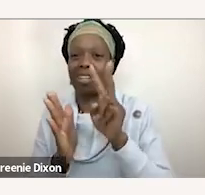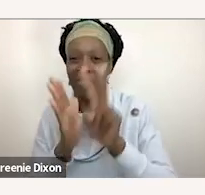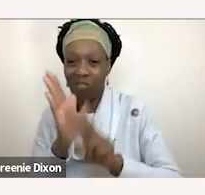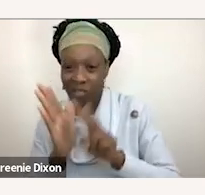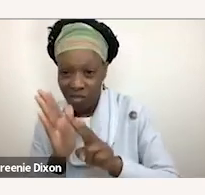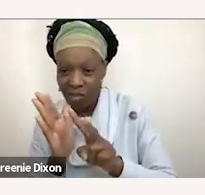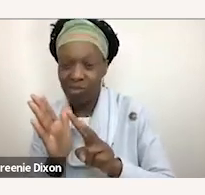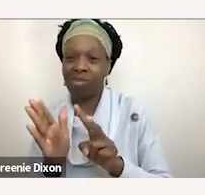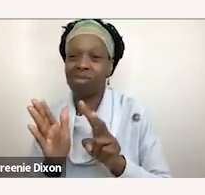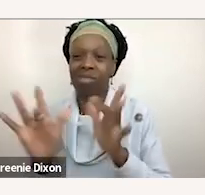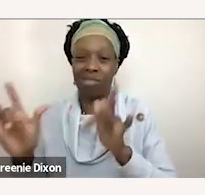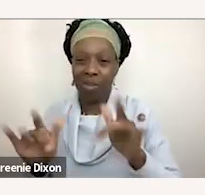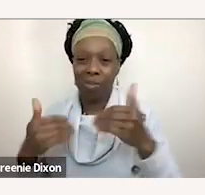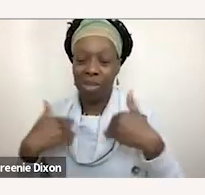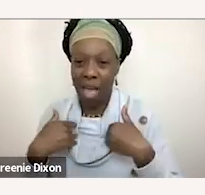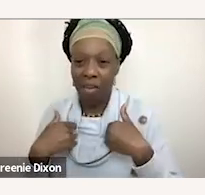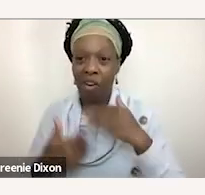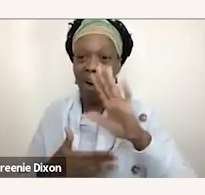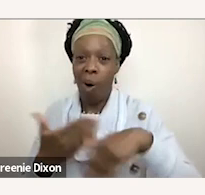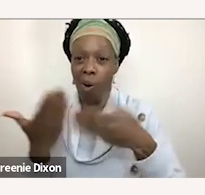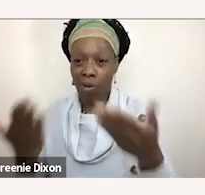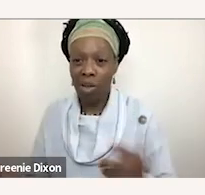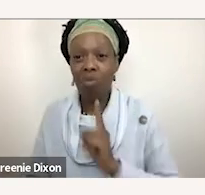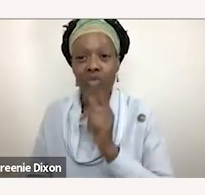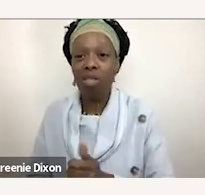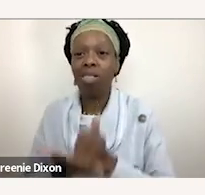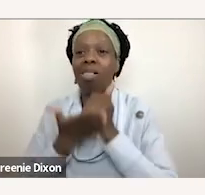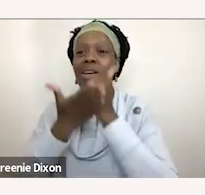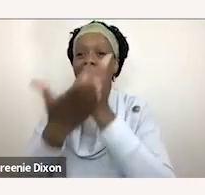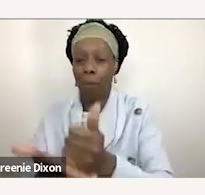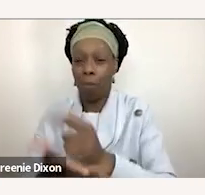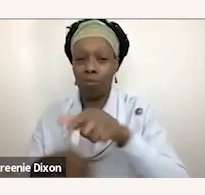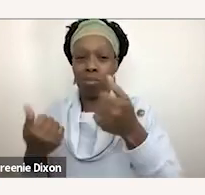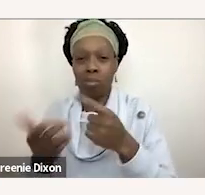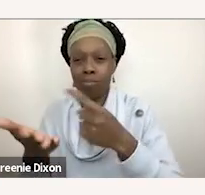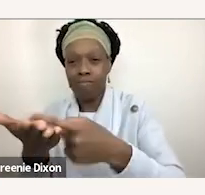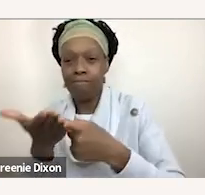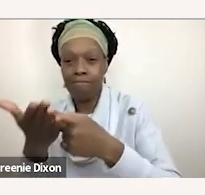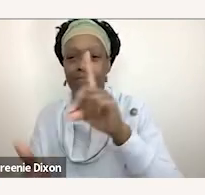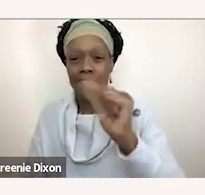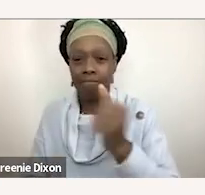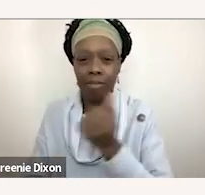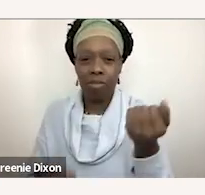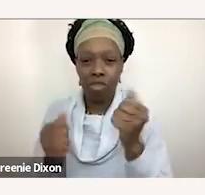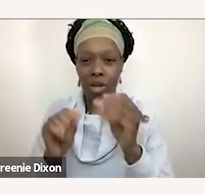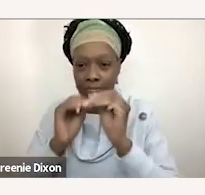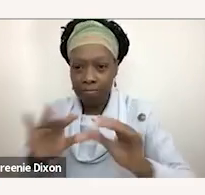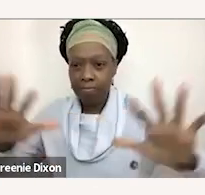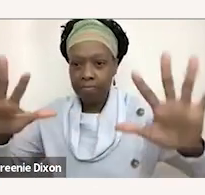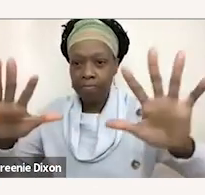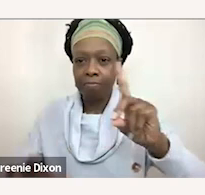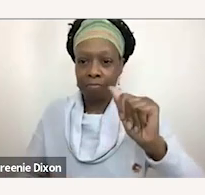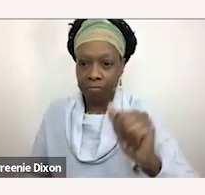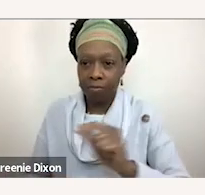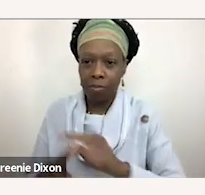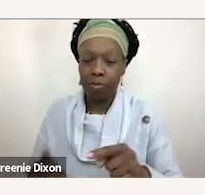in there which is really helpful obviously in discussing disability and you know putting it out there but representation to us is